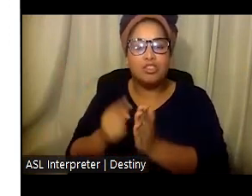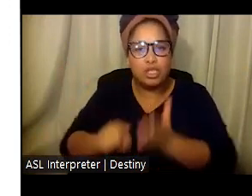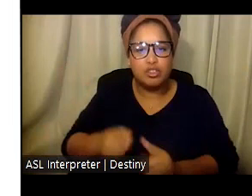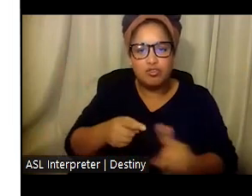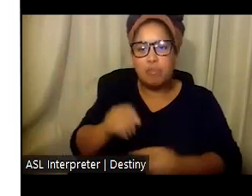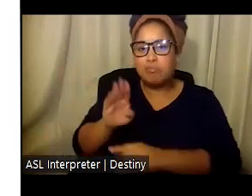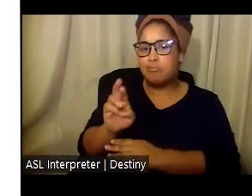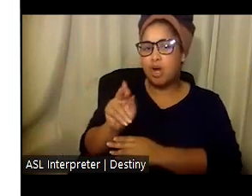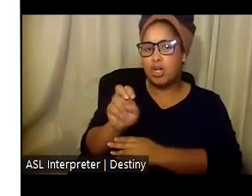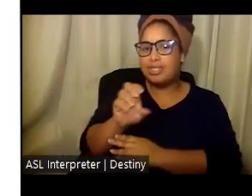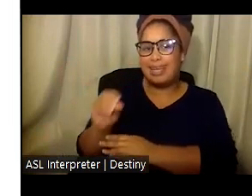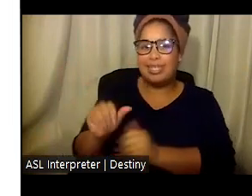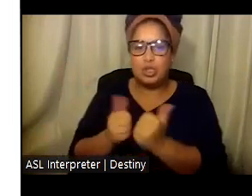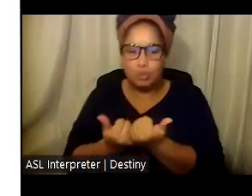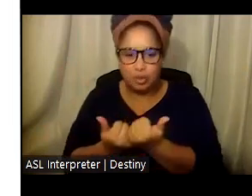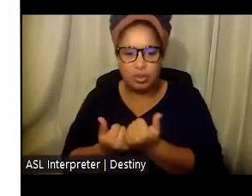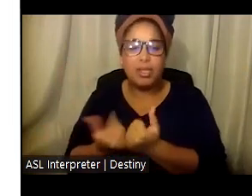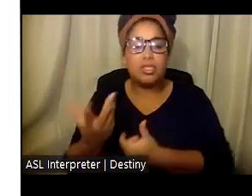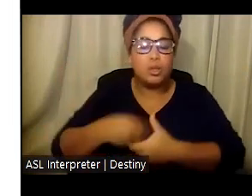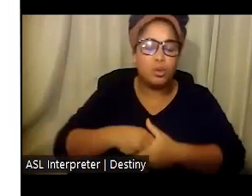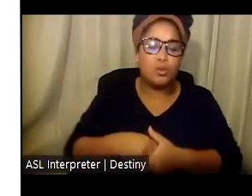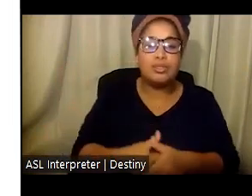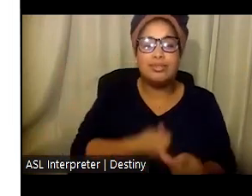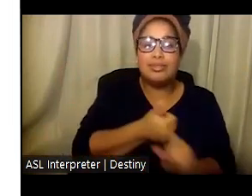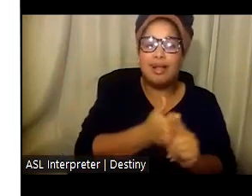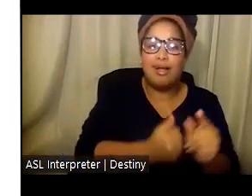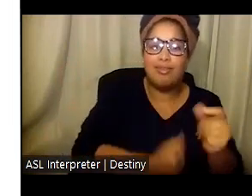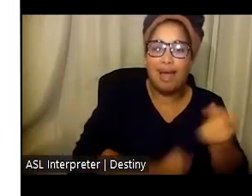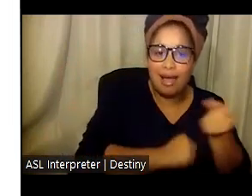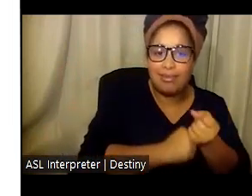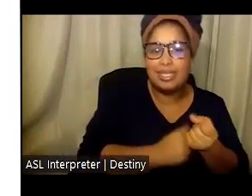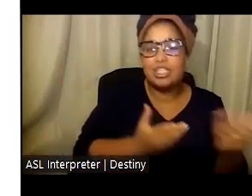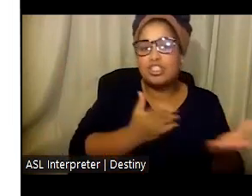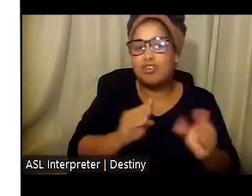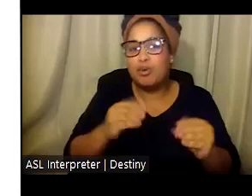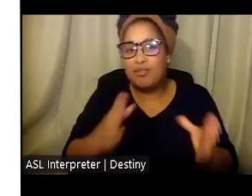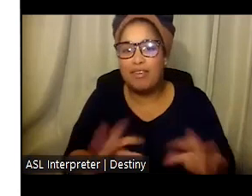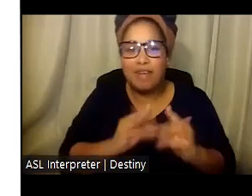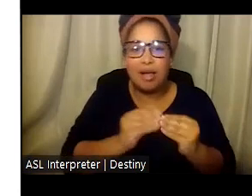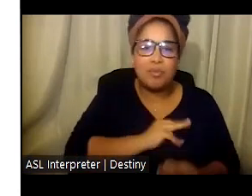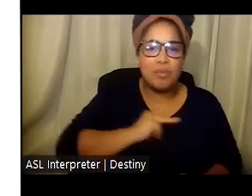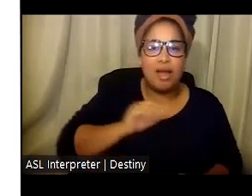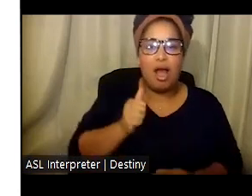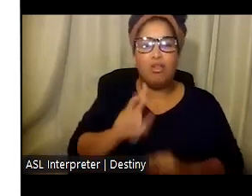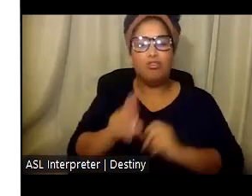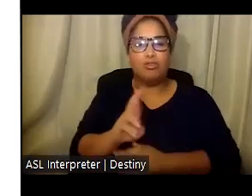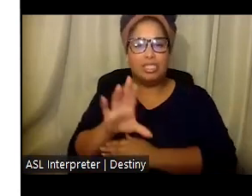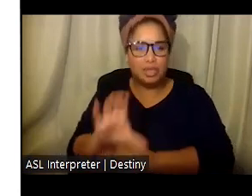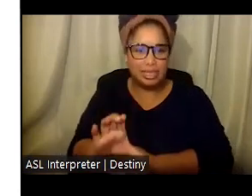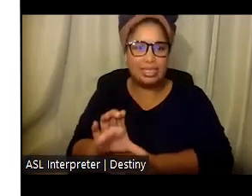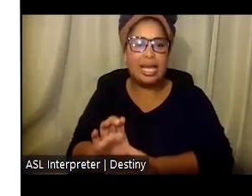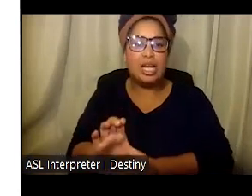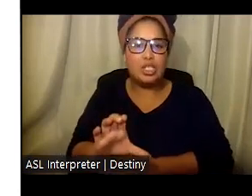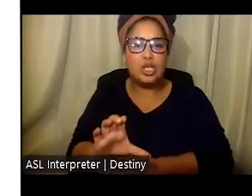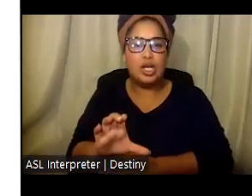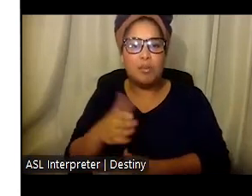of over 32 members, including self-advocates, family members, service providers, regional centers, and other partners, were